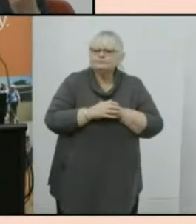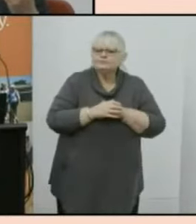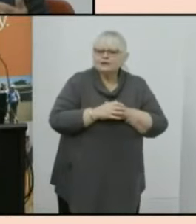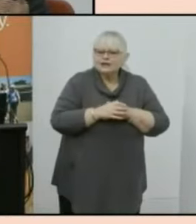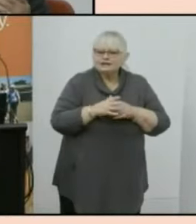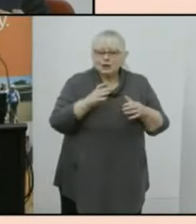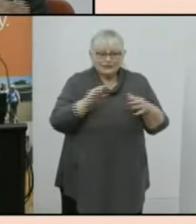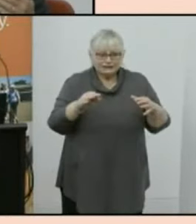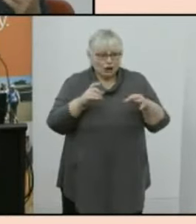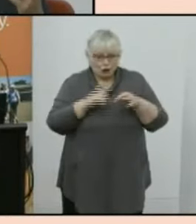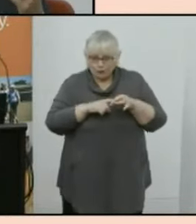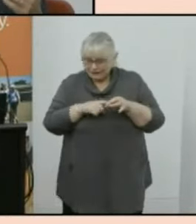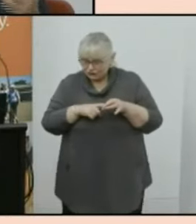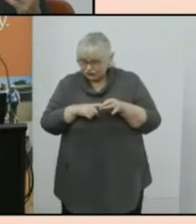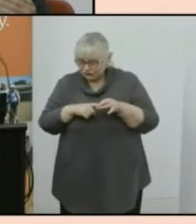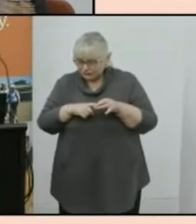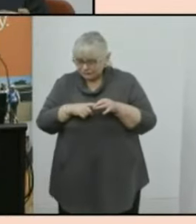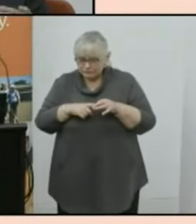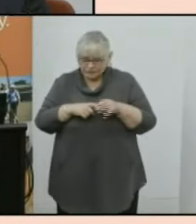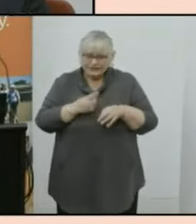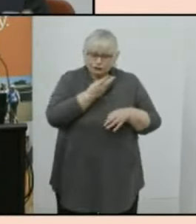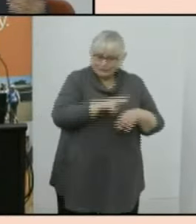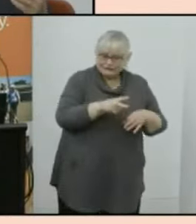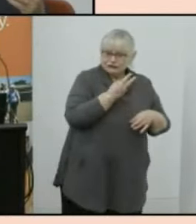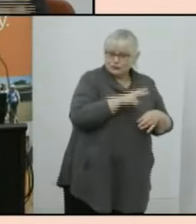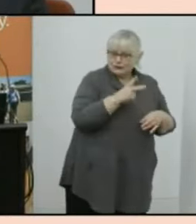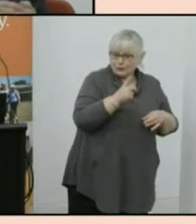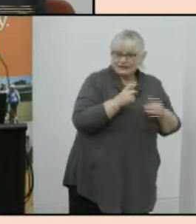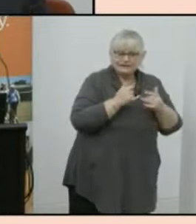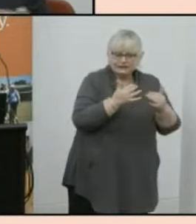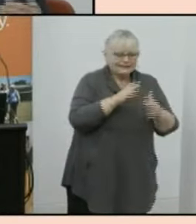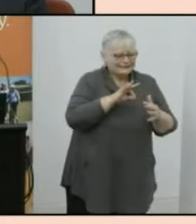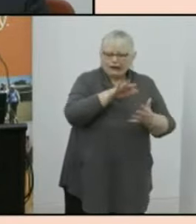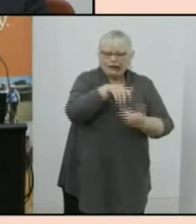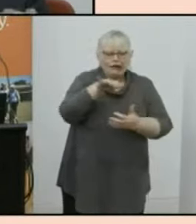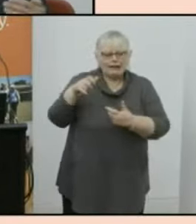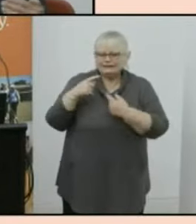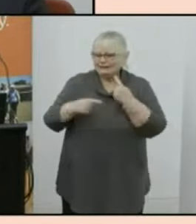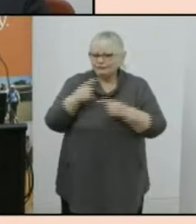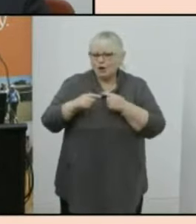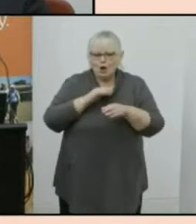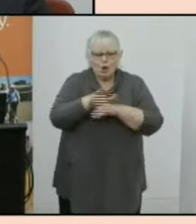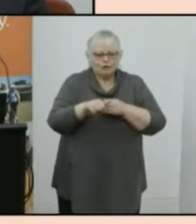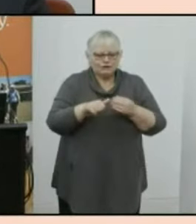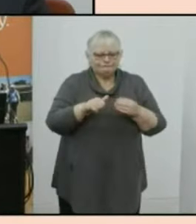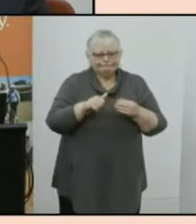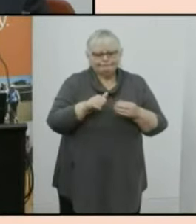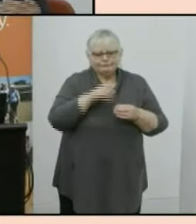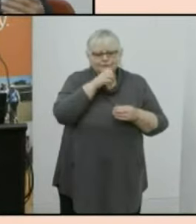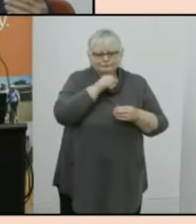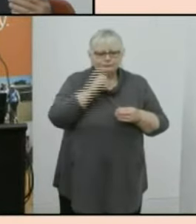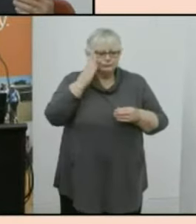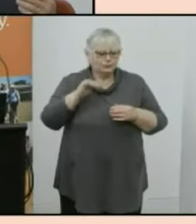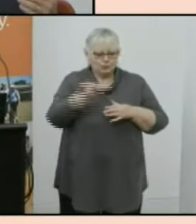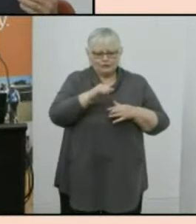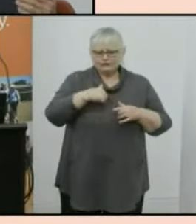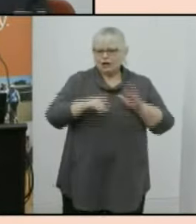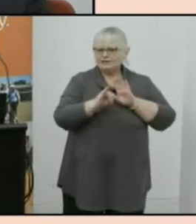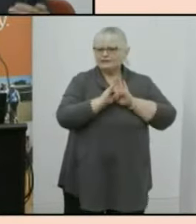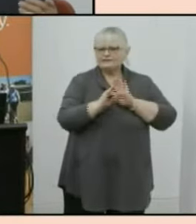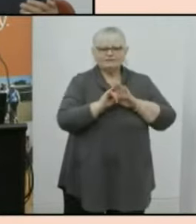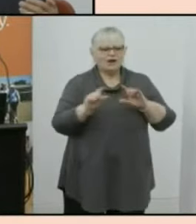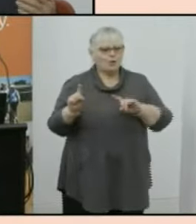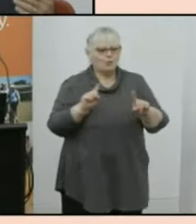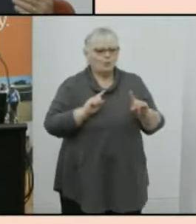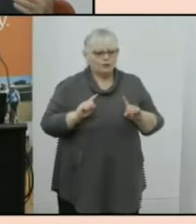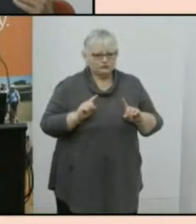there's no question that the sent the 2021 census did not collect information on gender identity um and